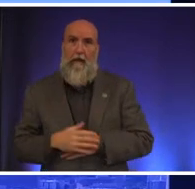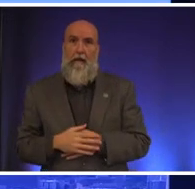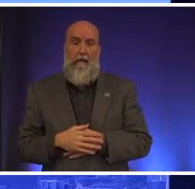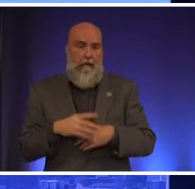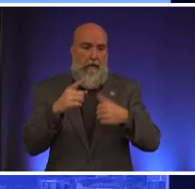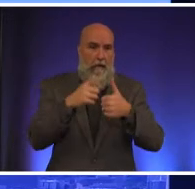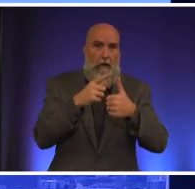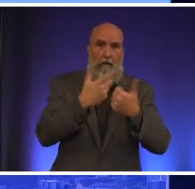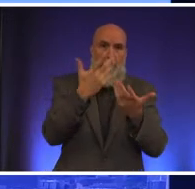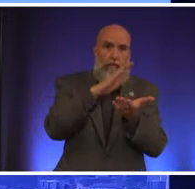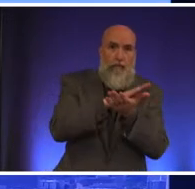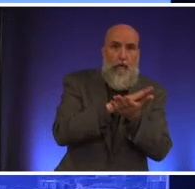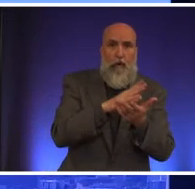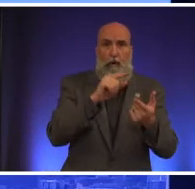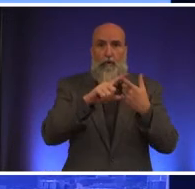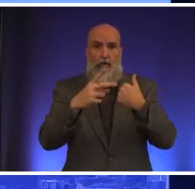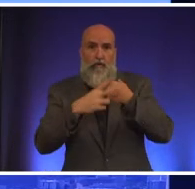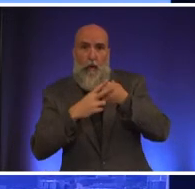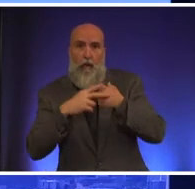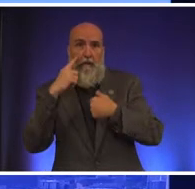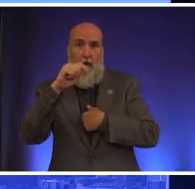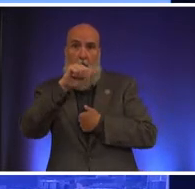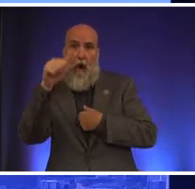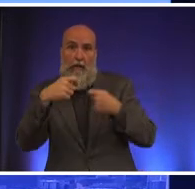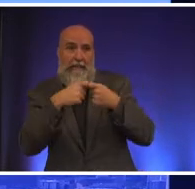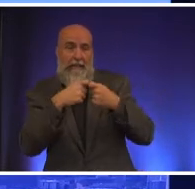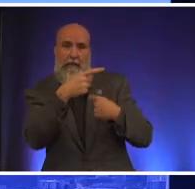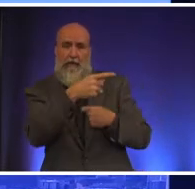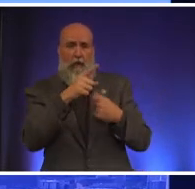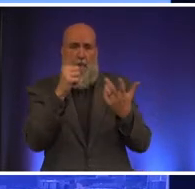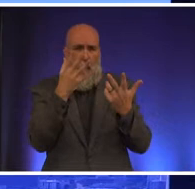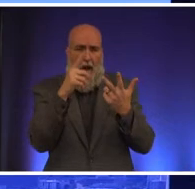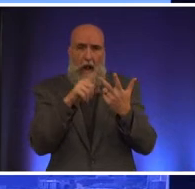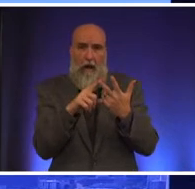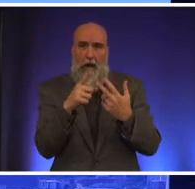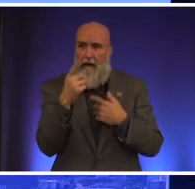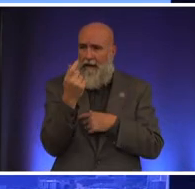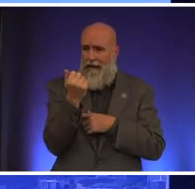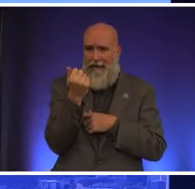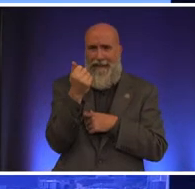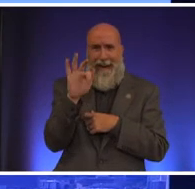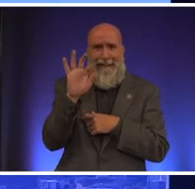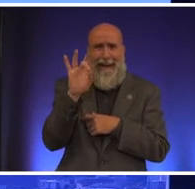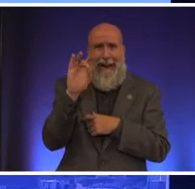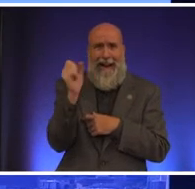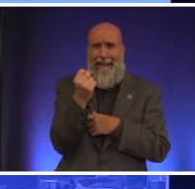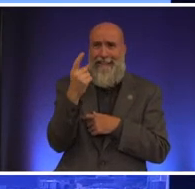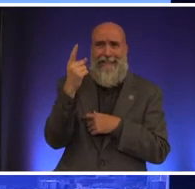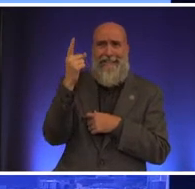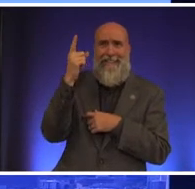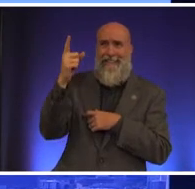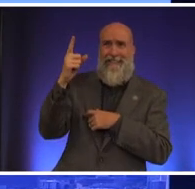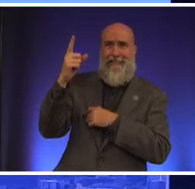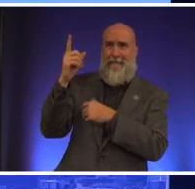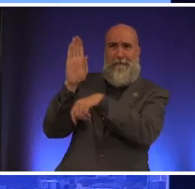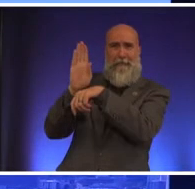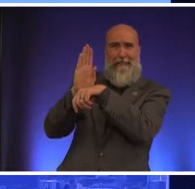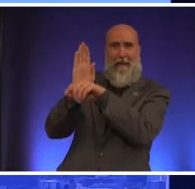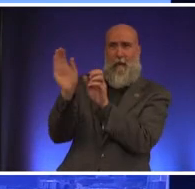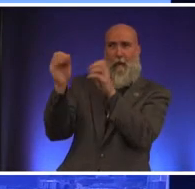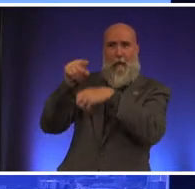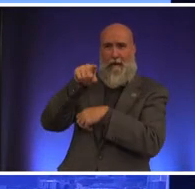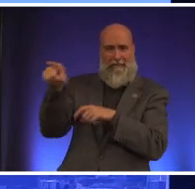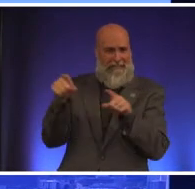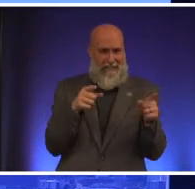storage facility for austin energy what was a um a 1980s commercial office park we've got to